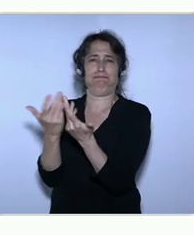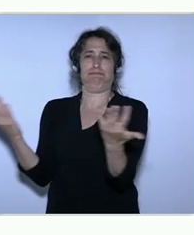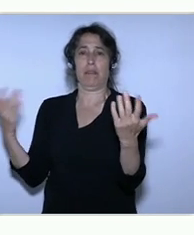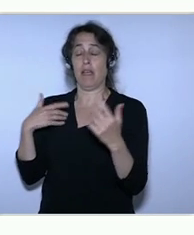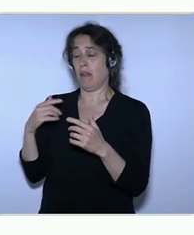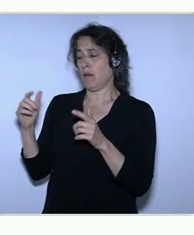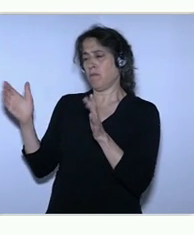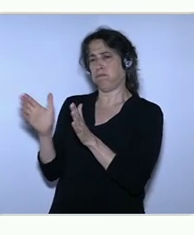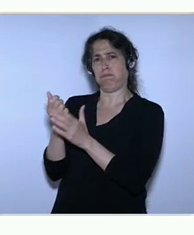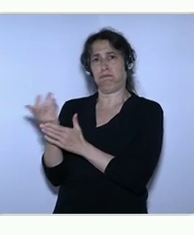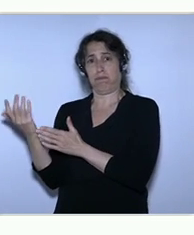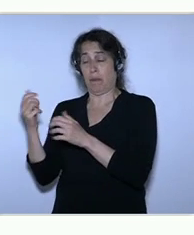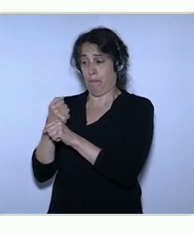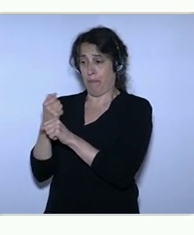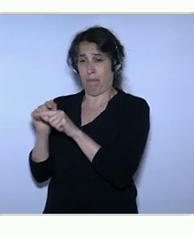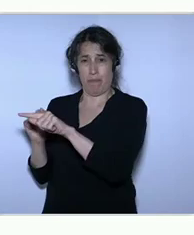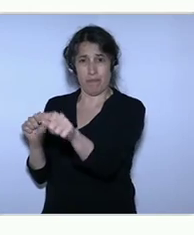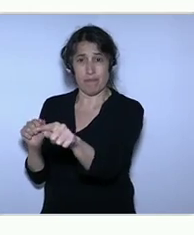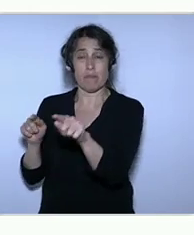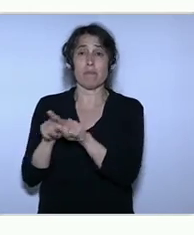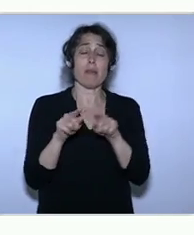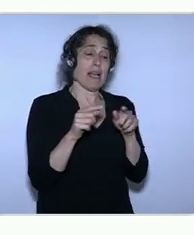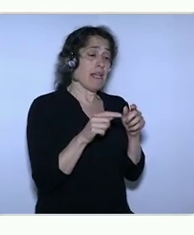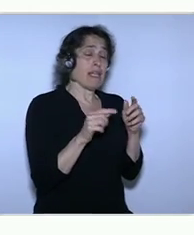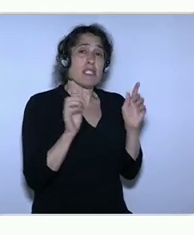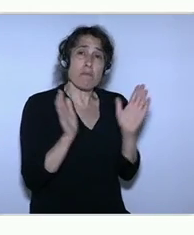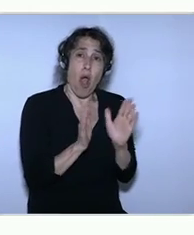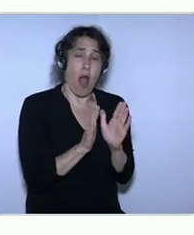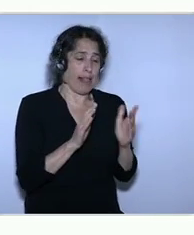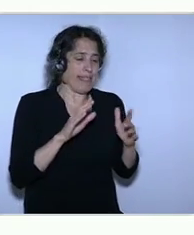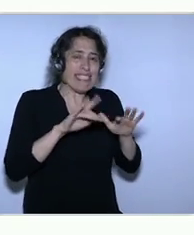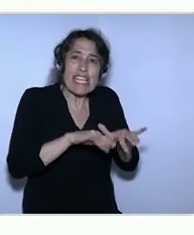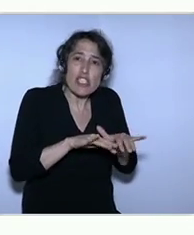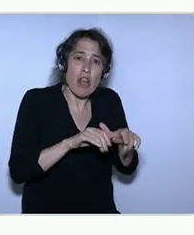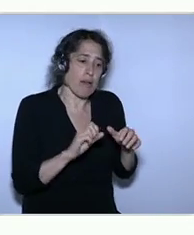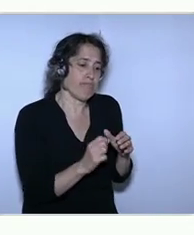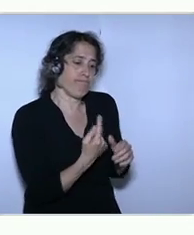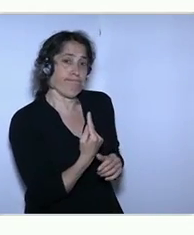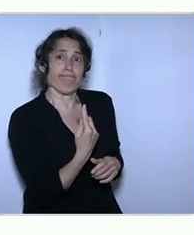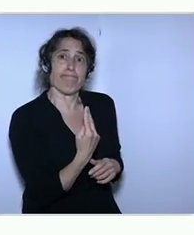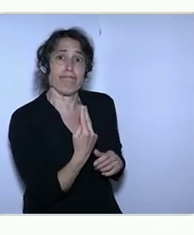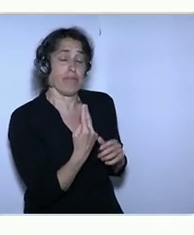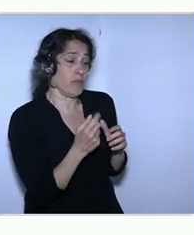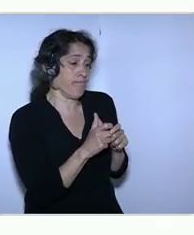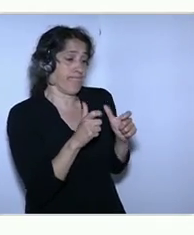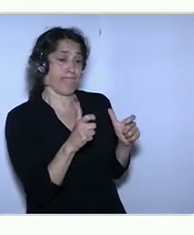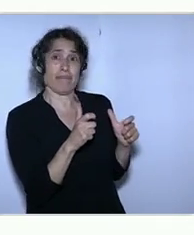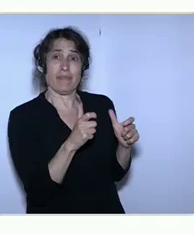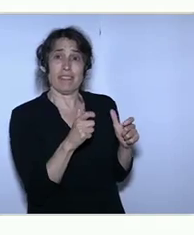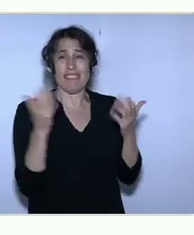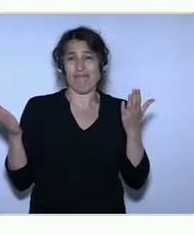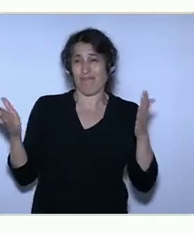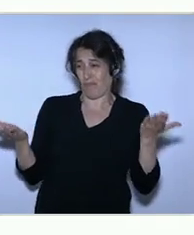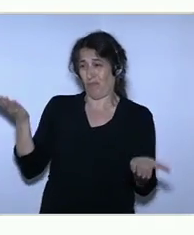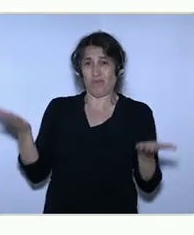technology startups and the digital startups that are the subject of digital single market, the